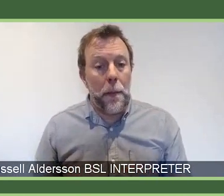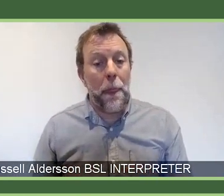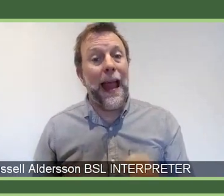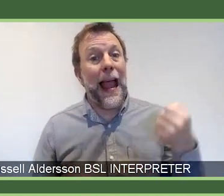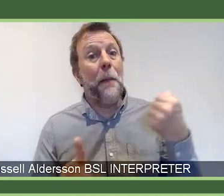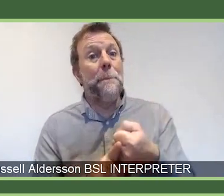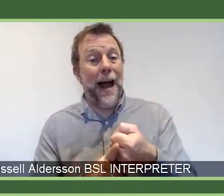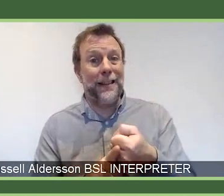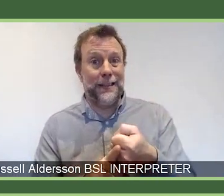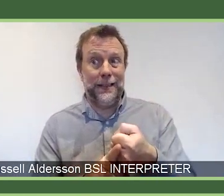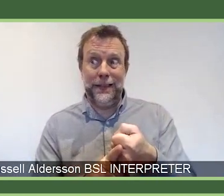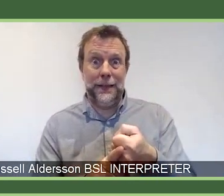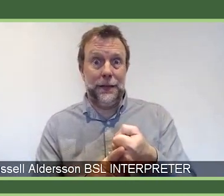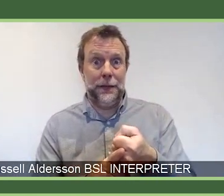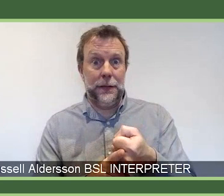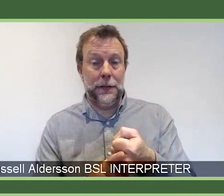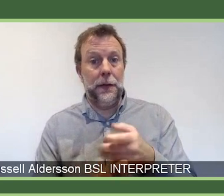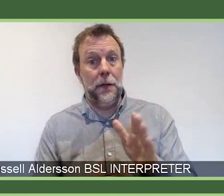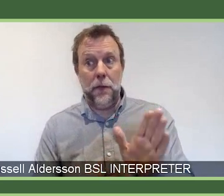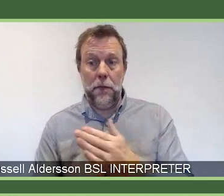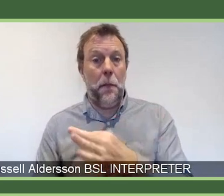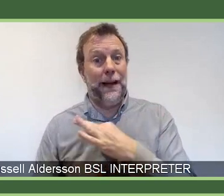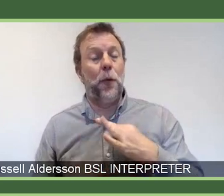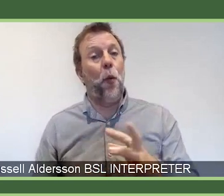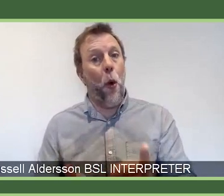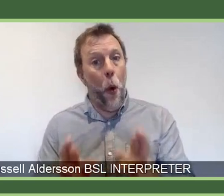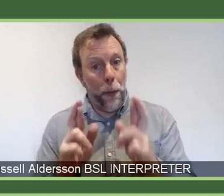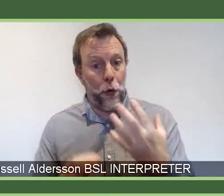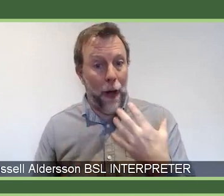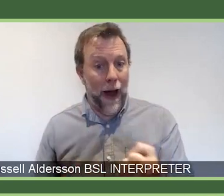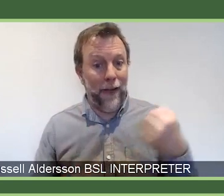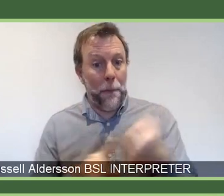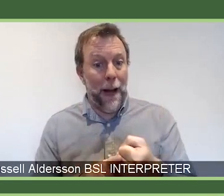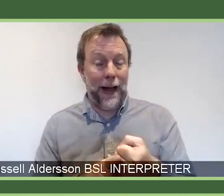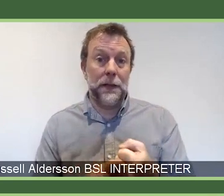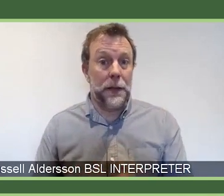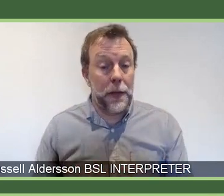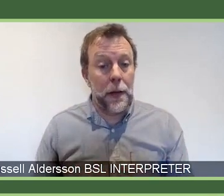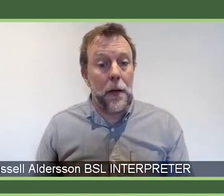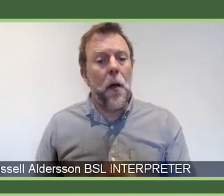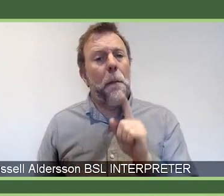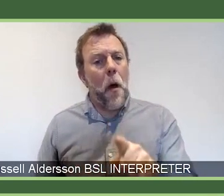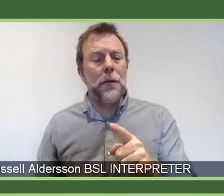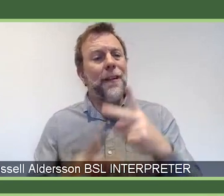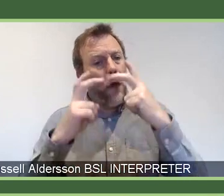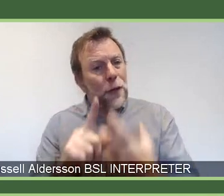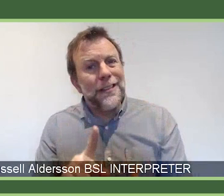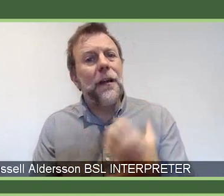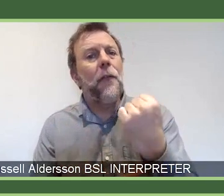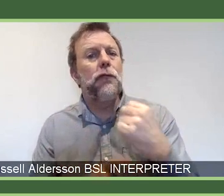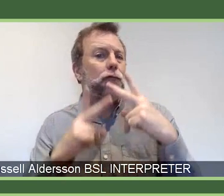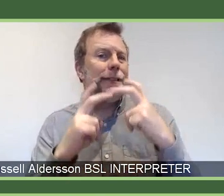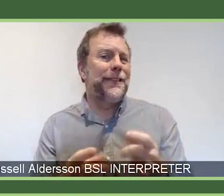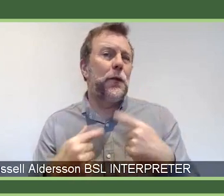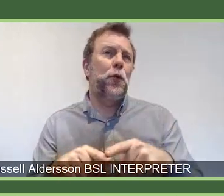the whole of biomedicine. I think we are hoping to have it within the health challenges. But for discovery research, we are really